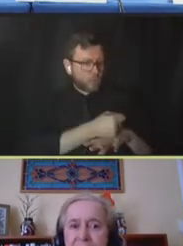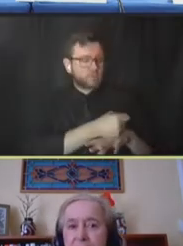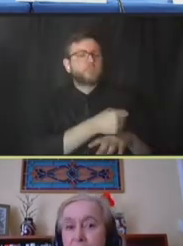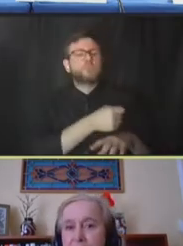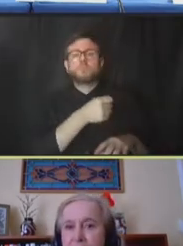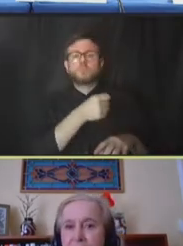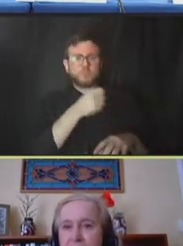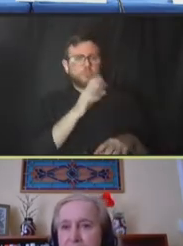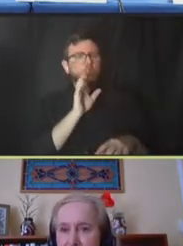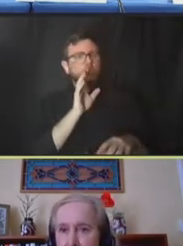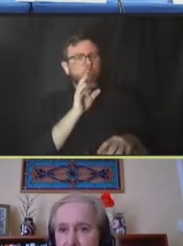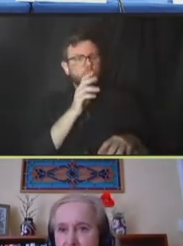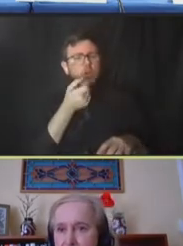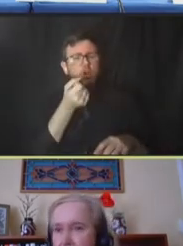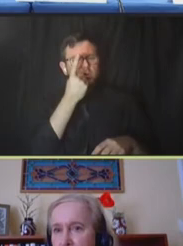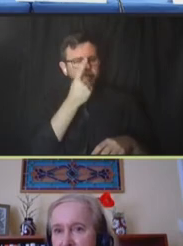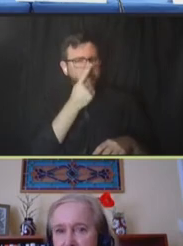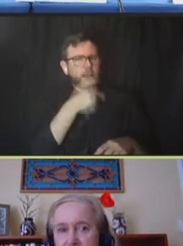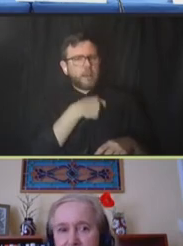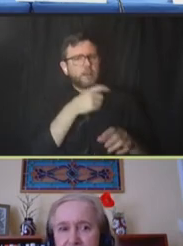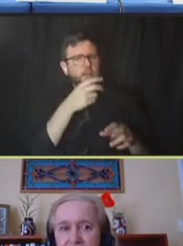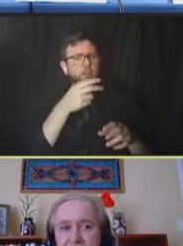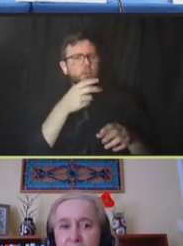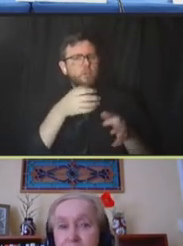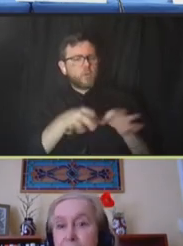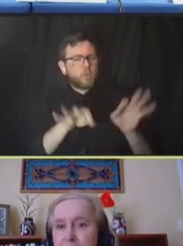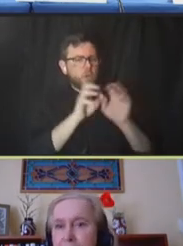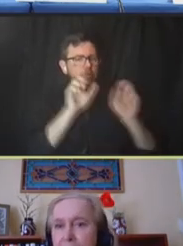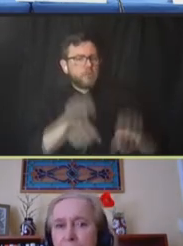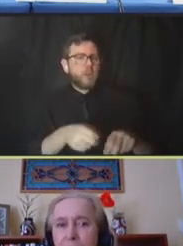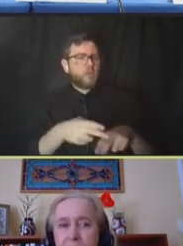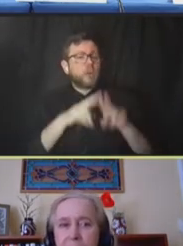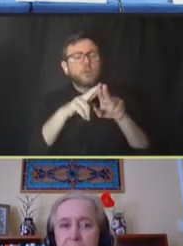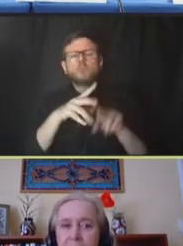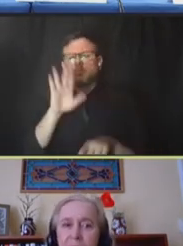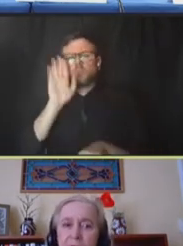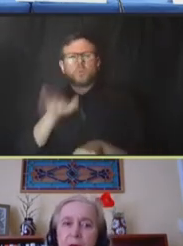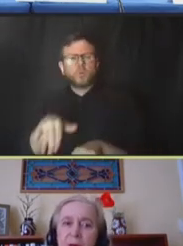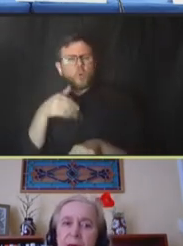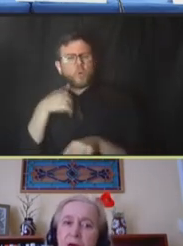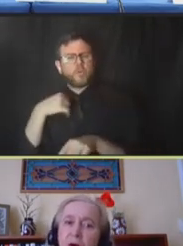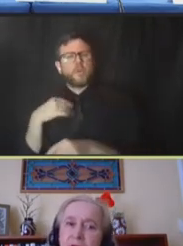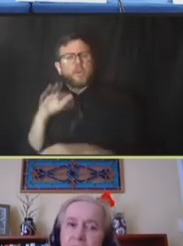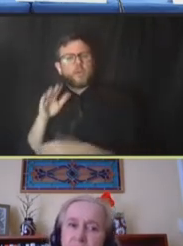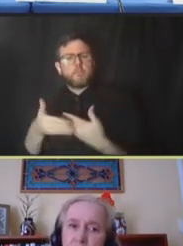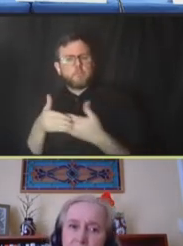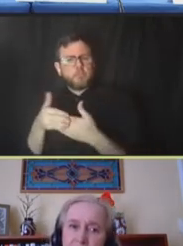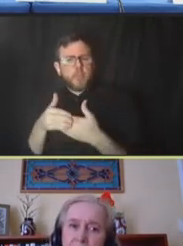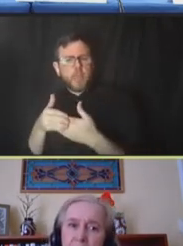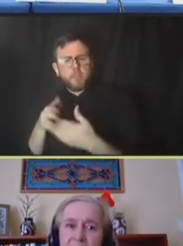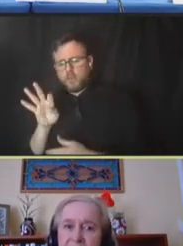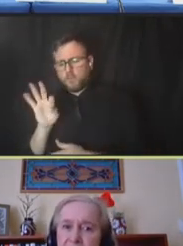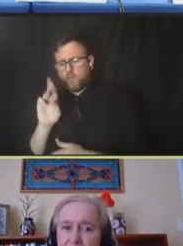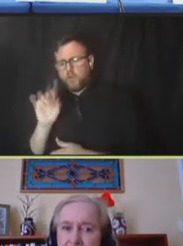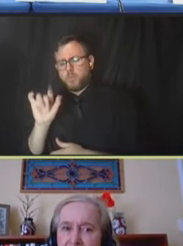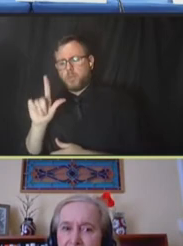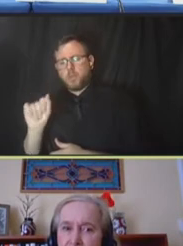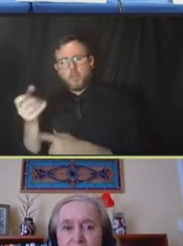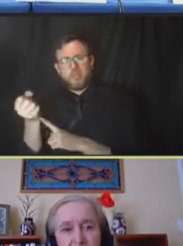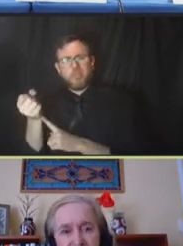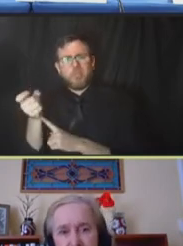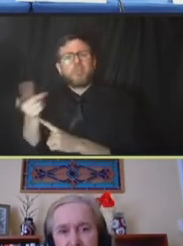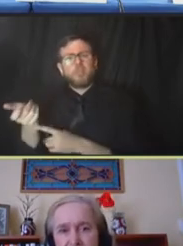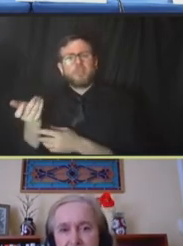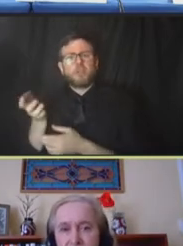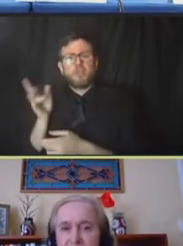prices can rise at the demand markets and you will not have the availability that you need, okay? Also, reduction in labor